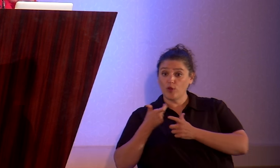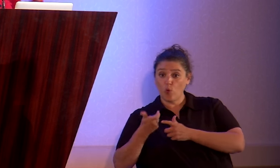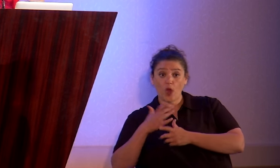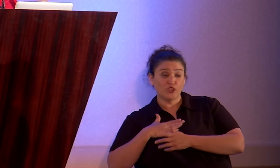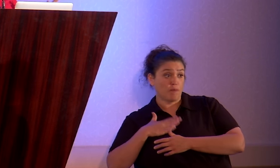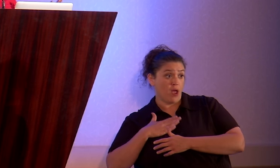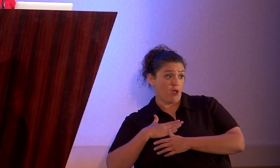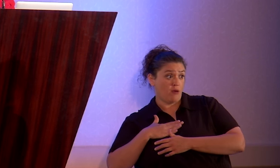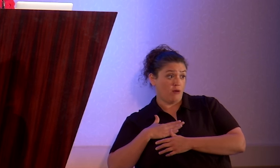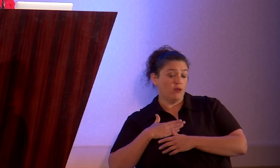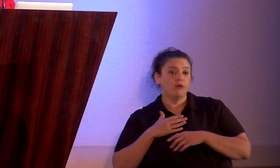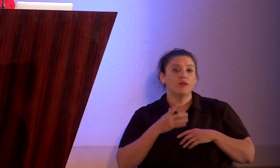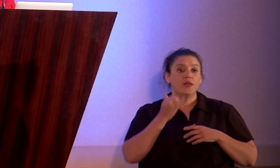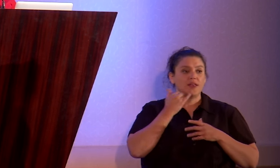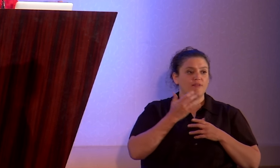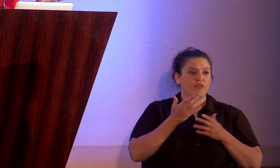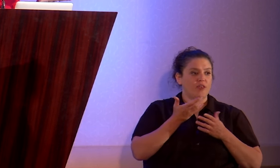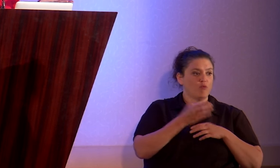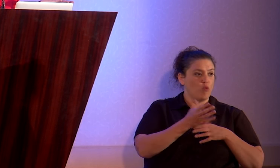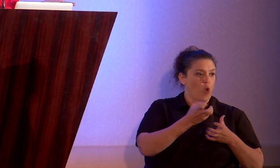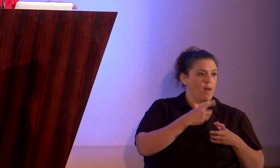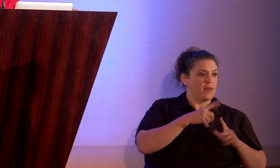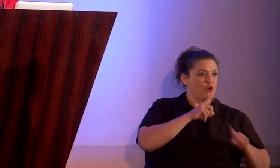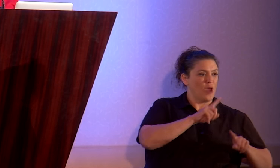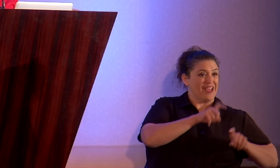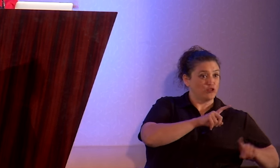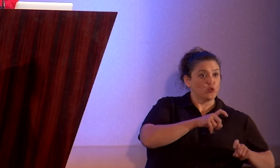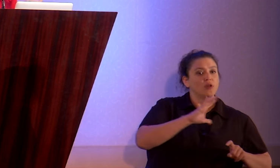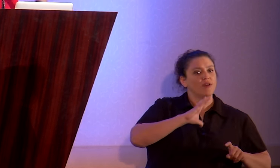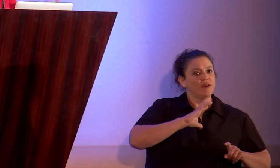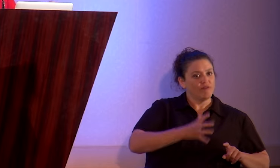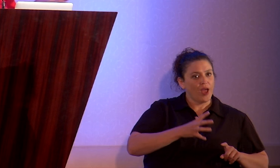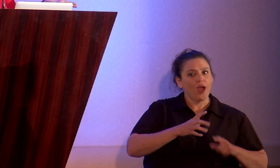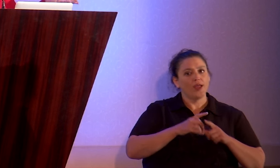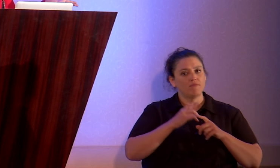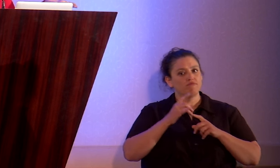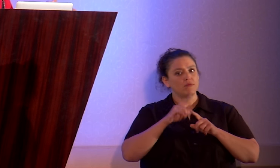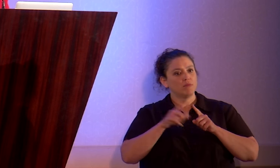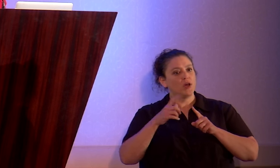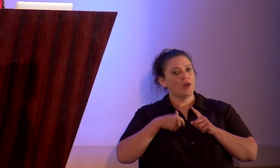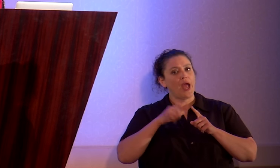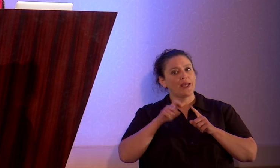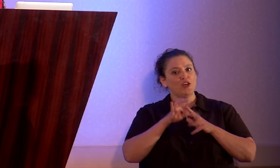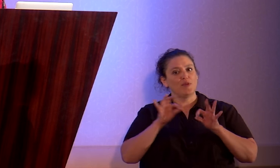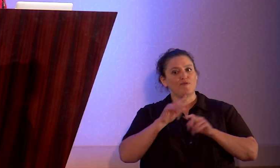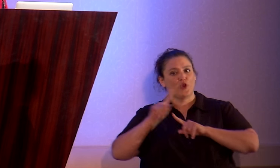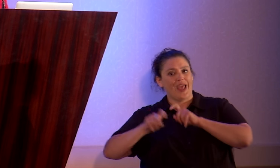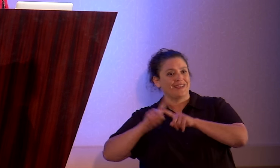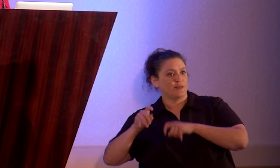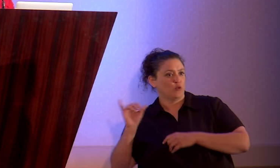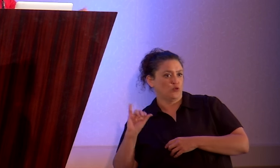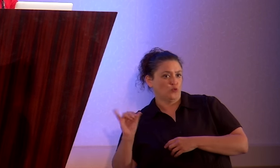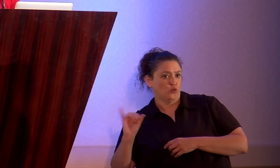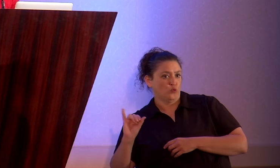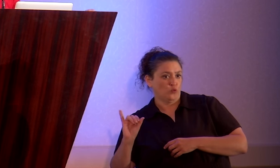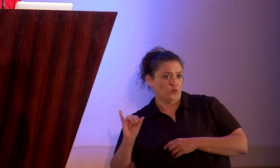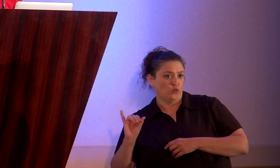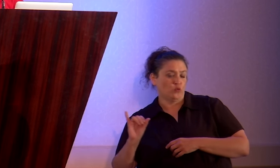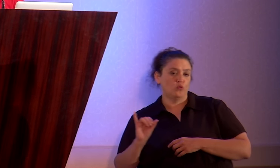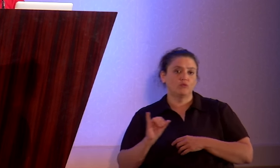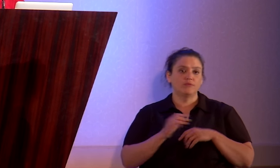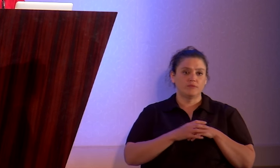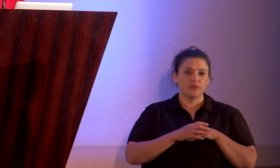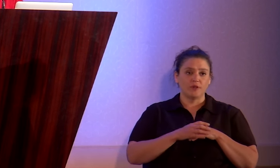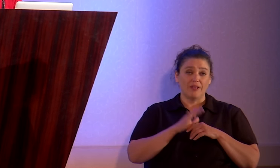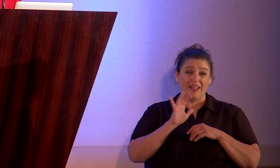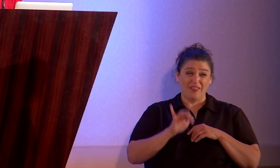If they pushed me to answer a series of questions, I'd be fine with that, as long as I was free to ask them questions in return. This little